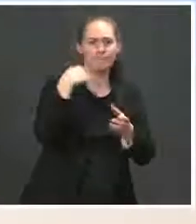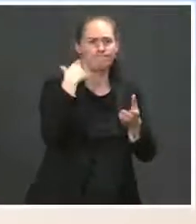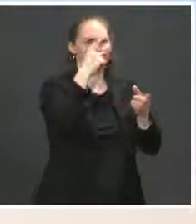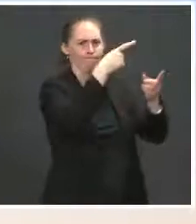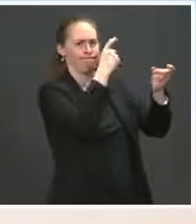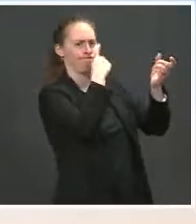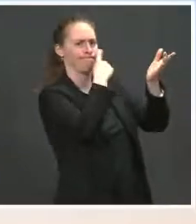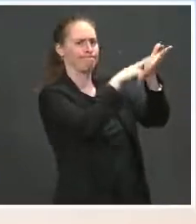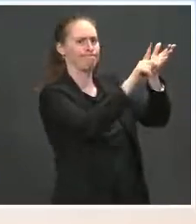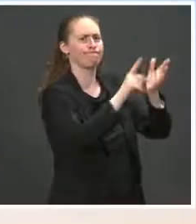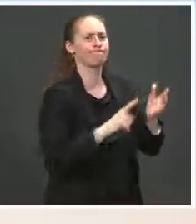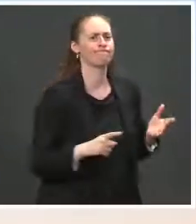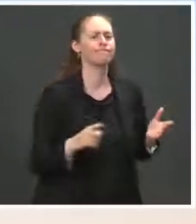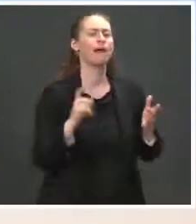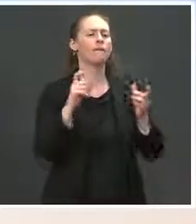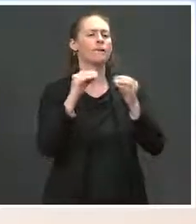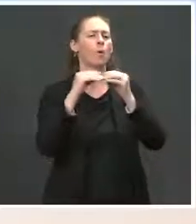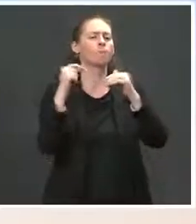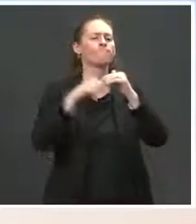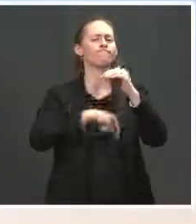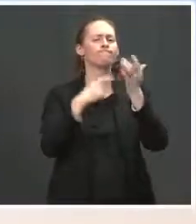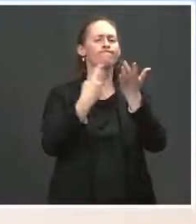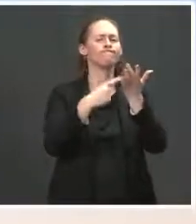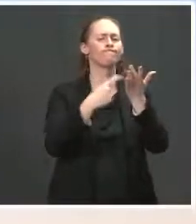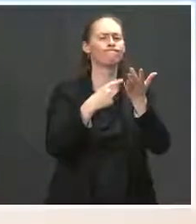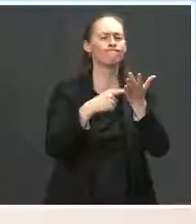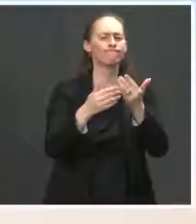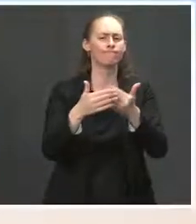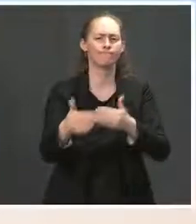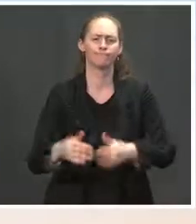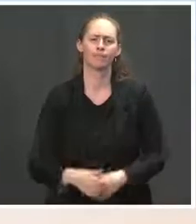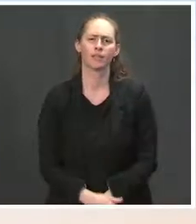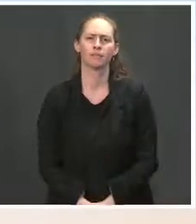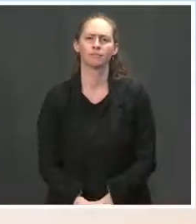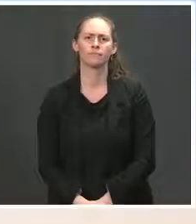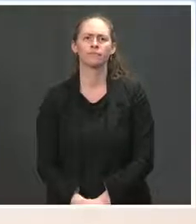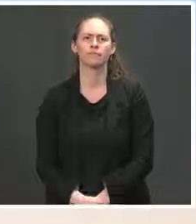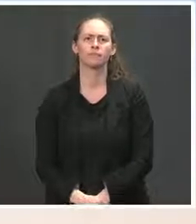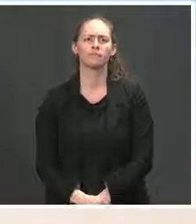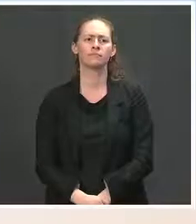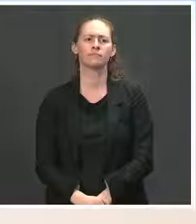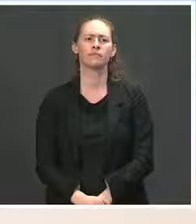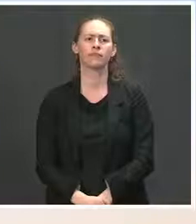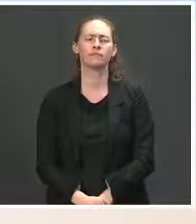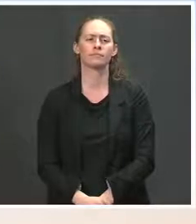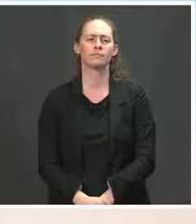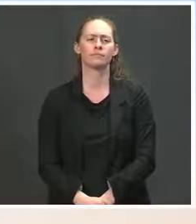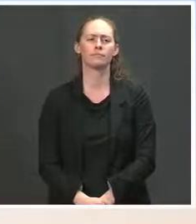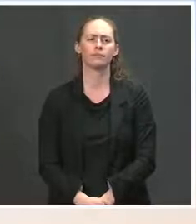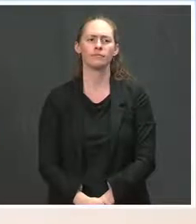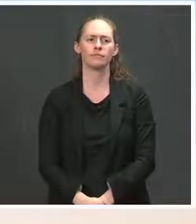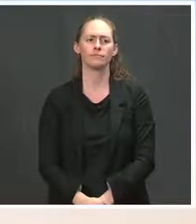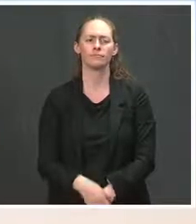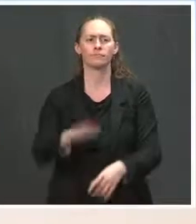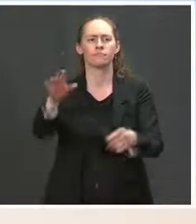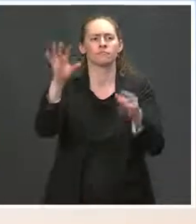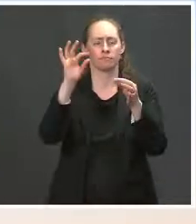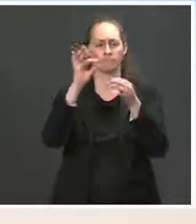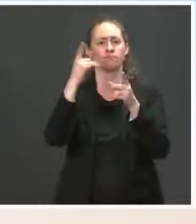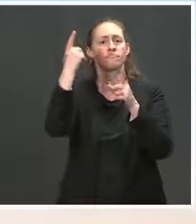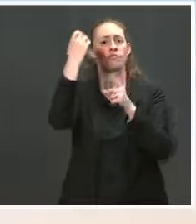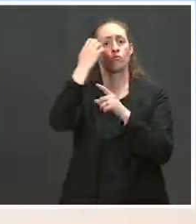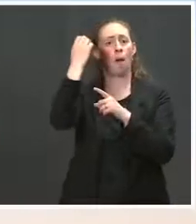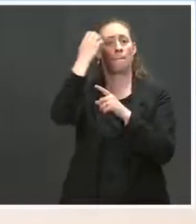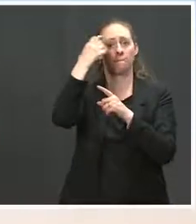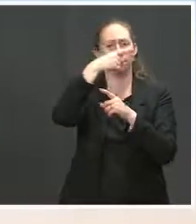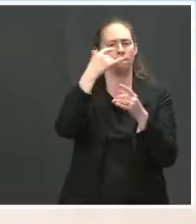so it may be that that's part of the discussion now. The Okay. Also on vaccines, the European Union said today that it is